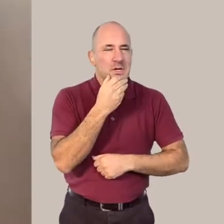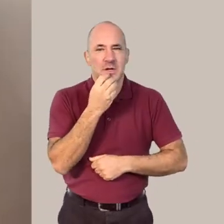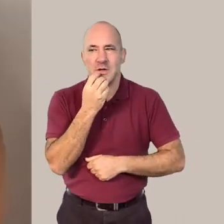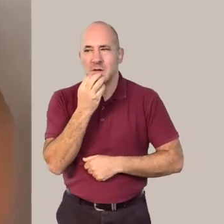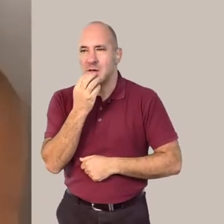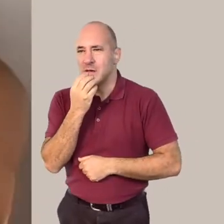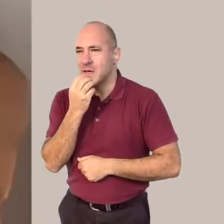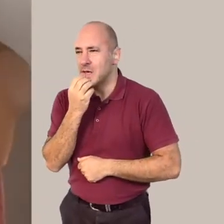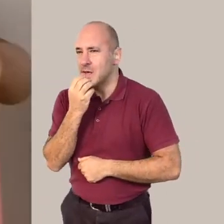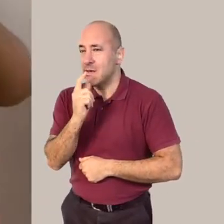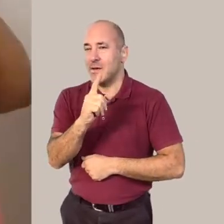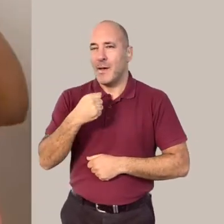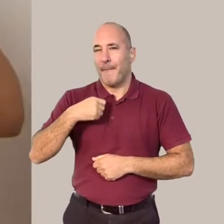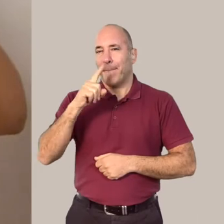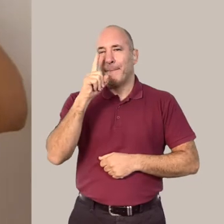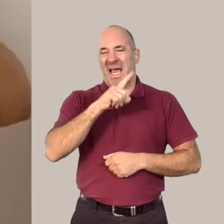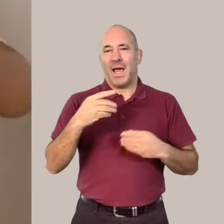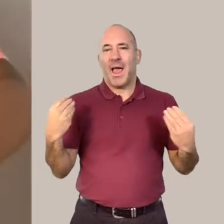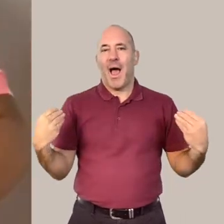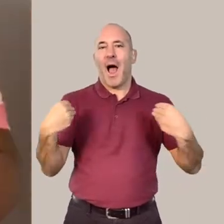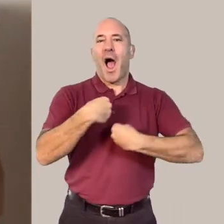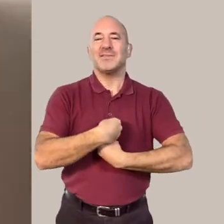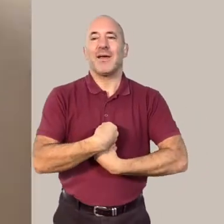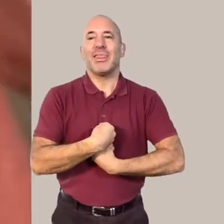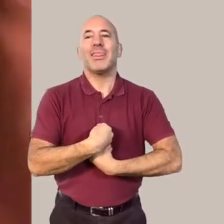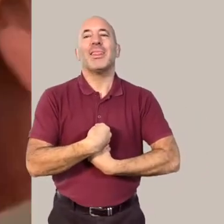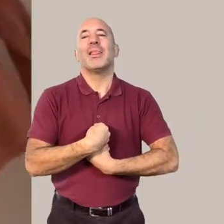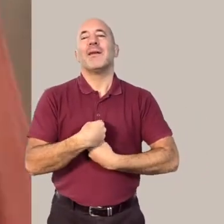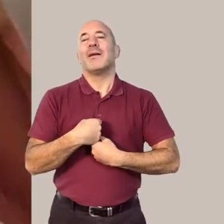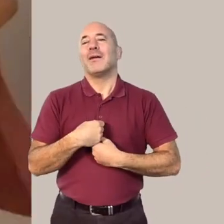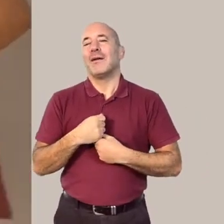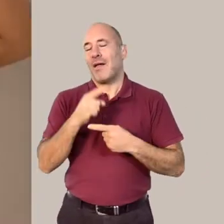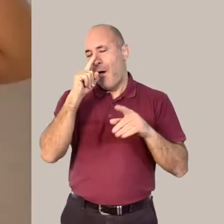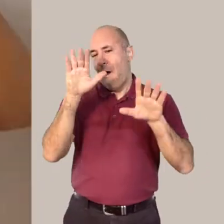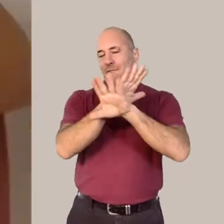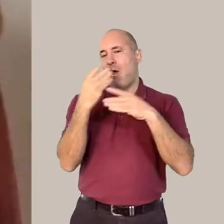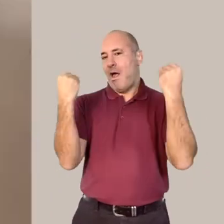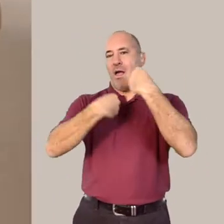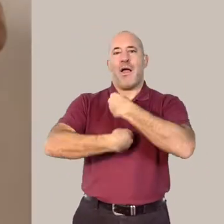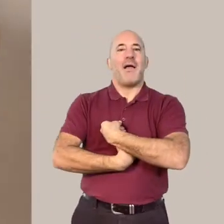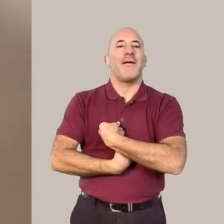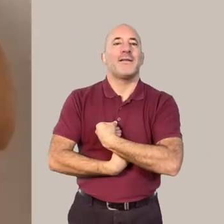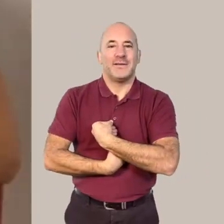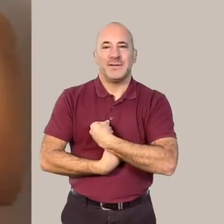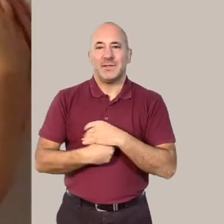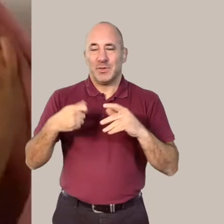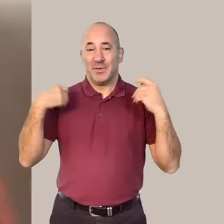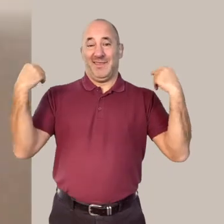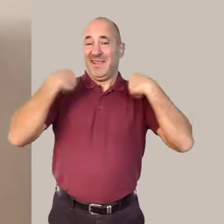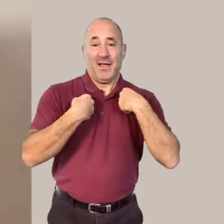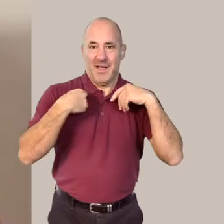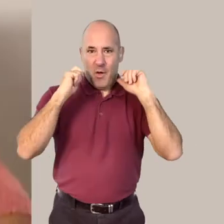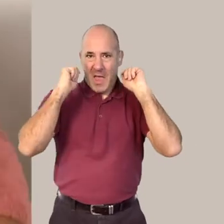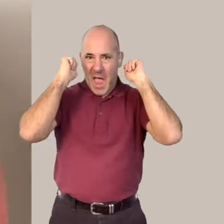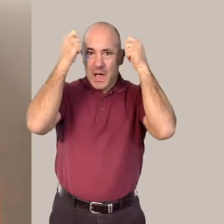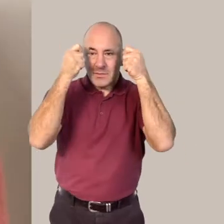have is a pink cardigan to use as a disguise. My